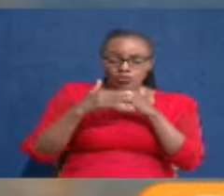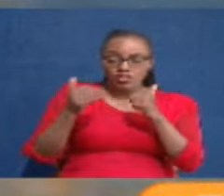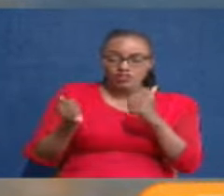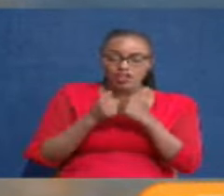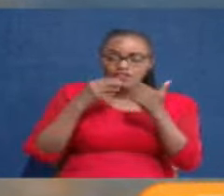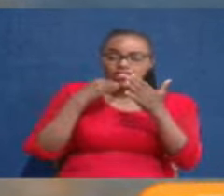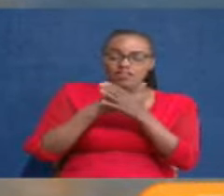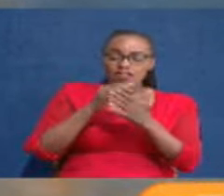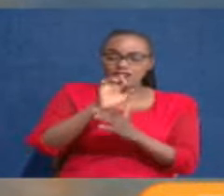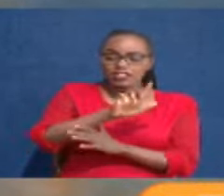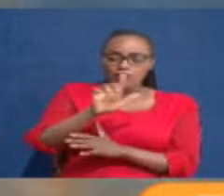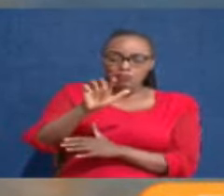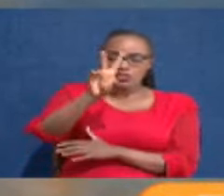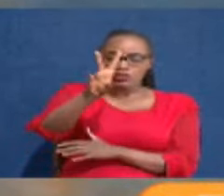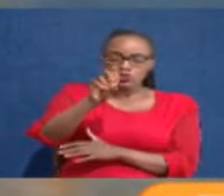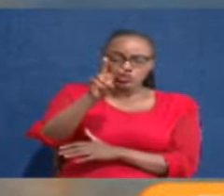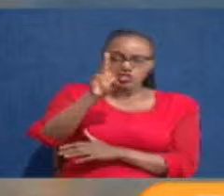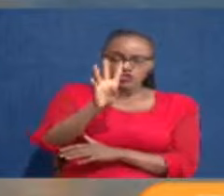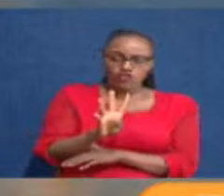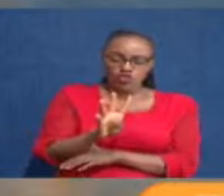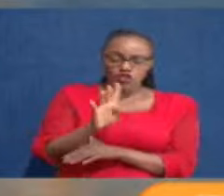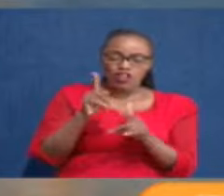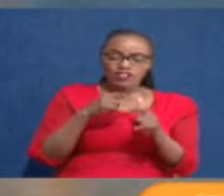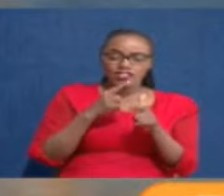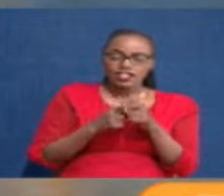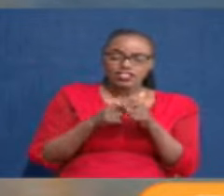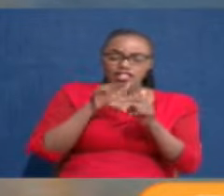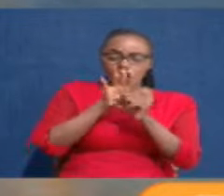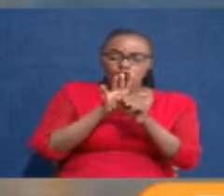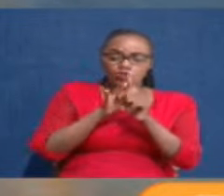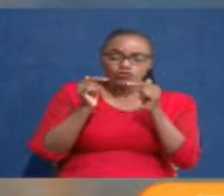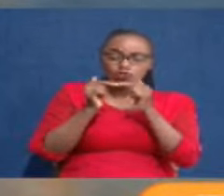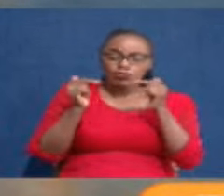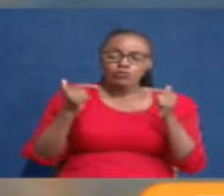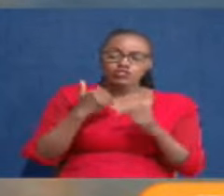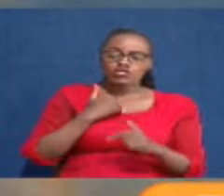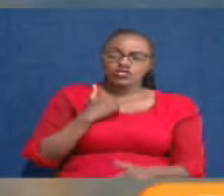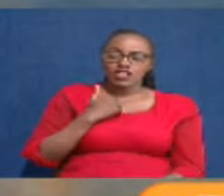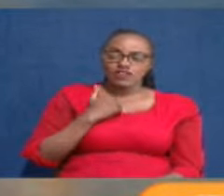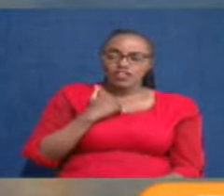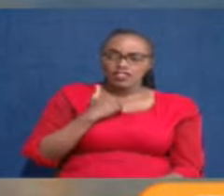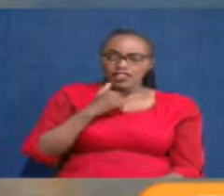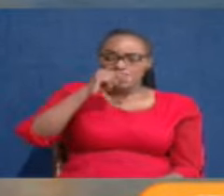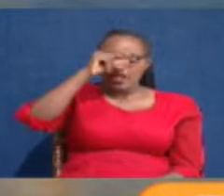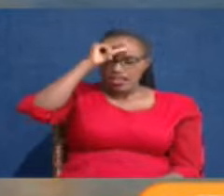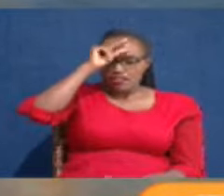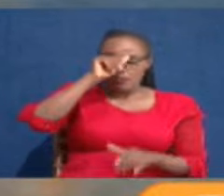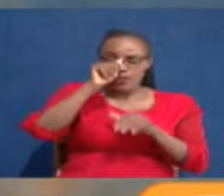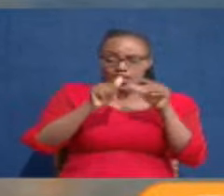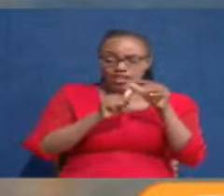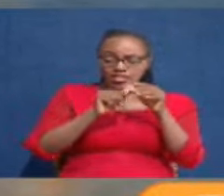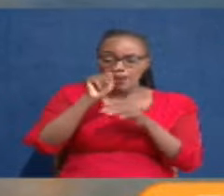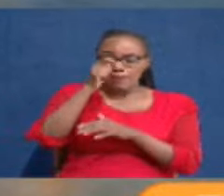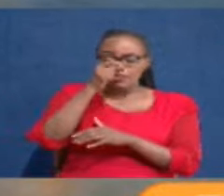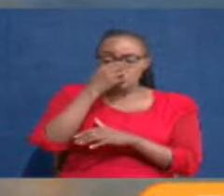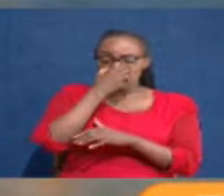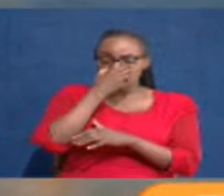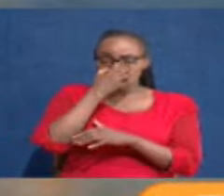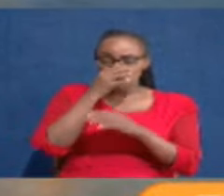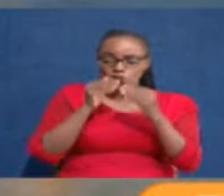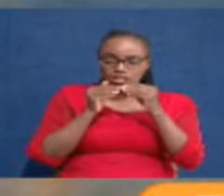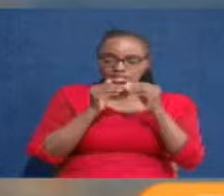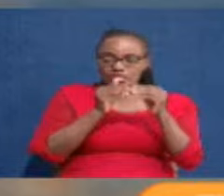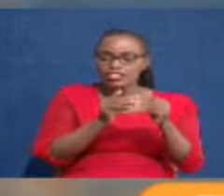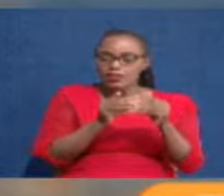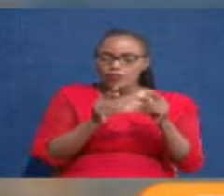the finance bill 2024 there was a lot of opposition the government under the leadership of President William Ruto the